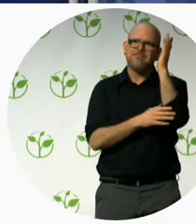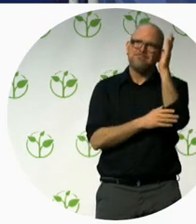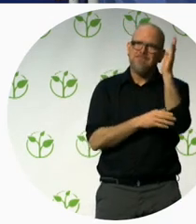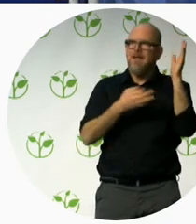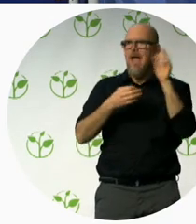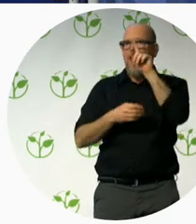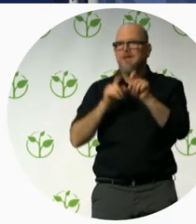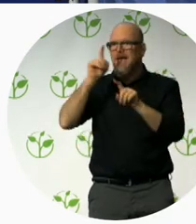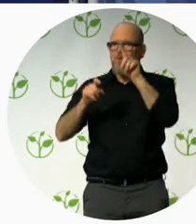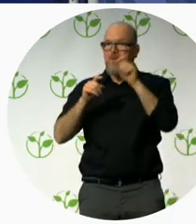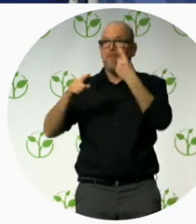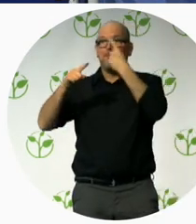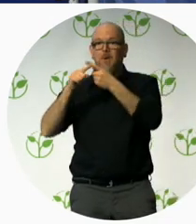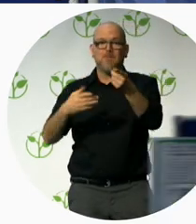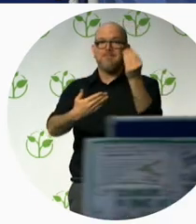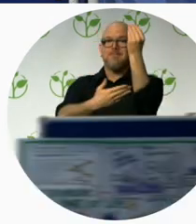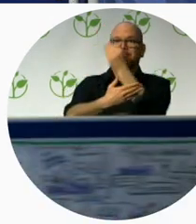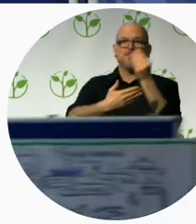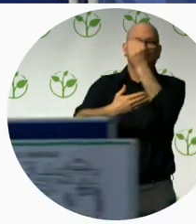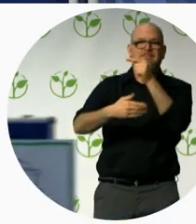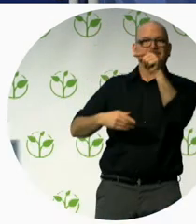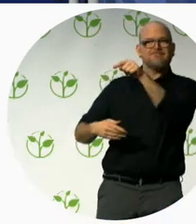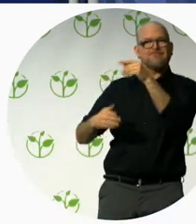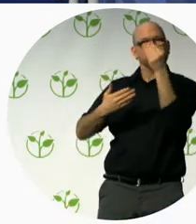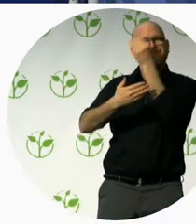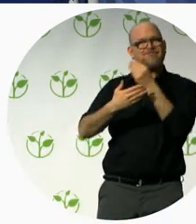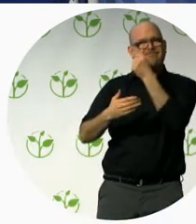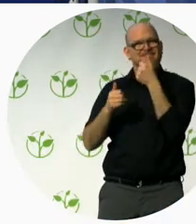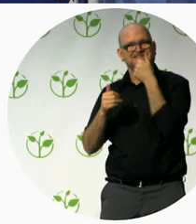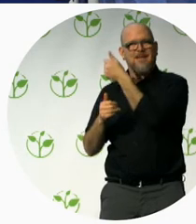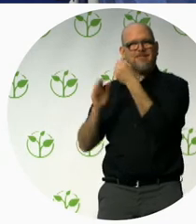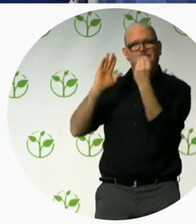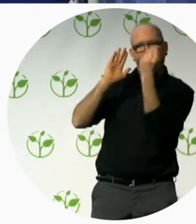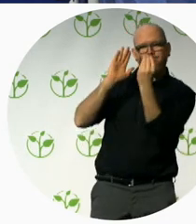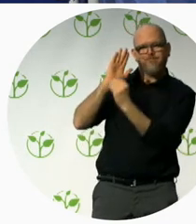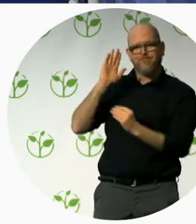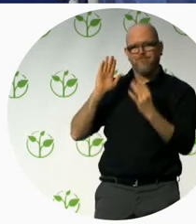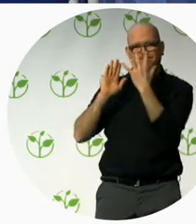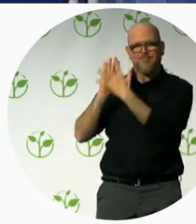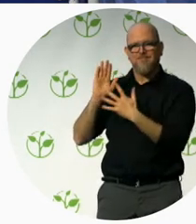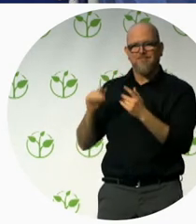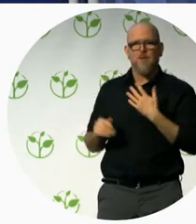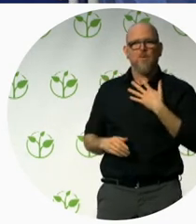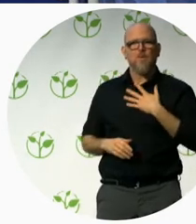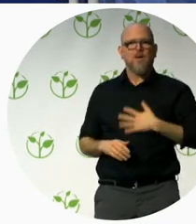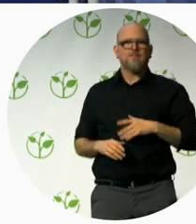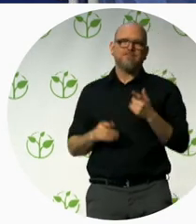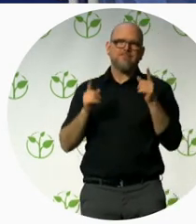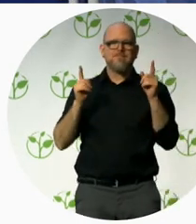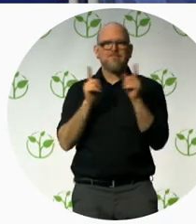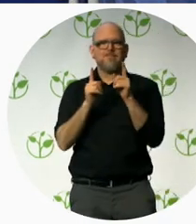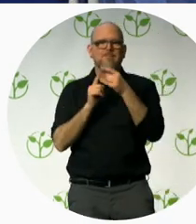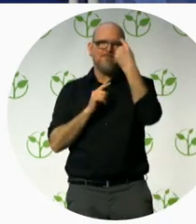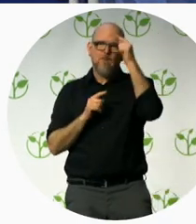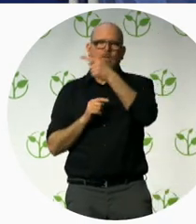points that you've heard here if you want further elaboration. And we will also be referring to a little piece of